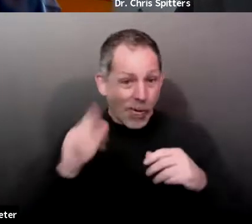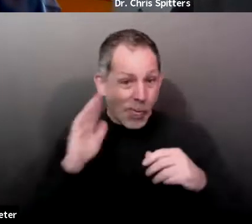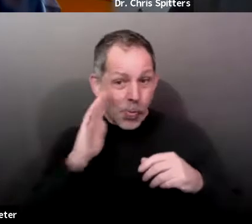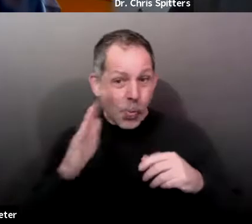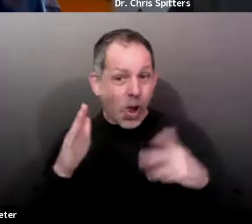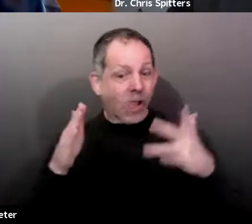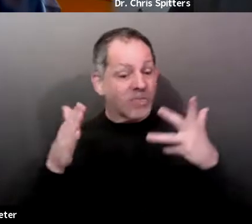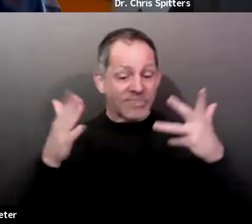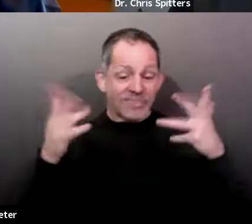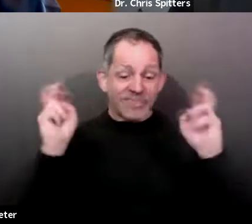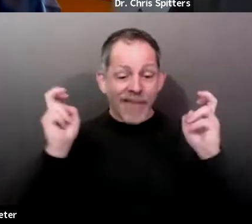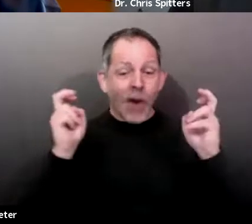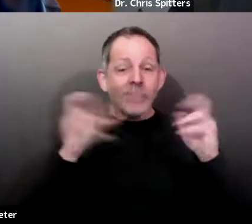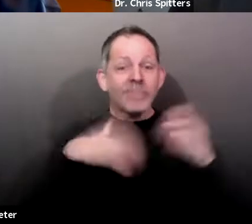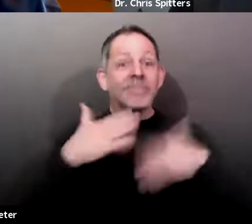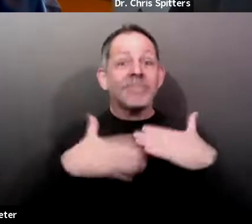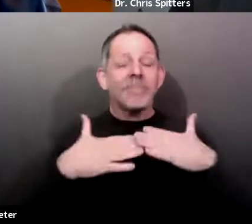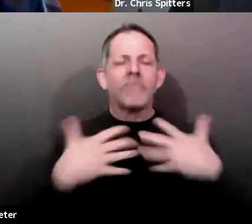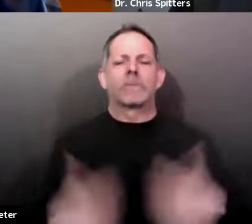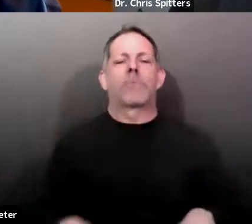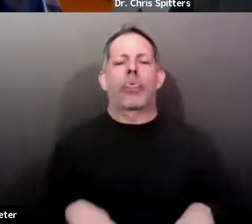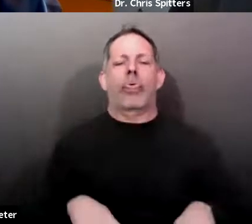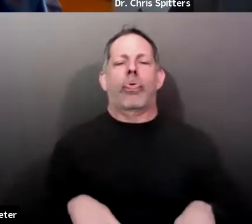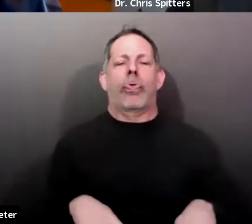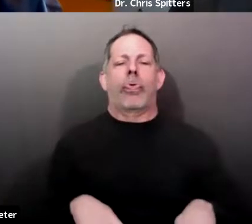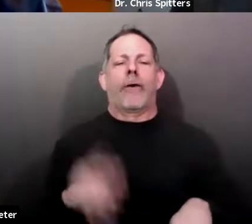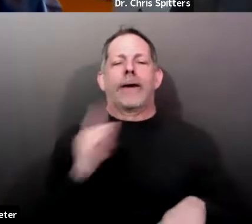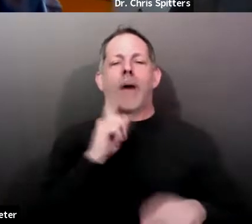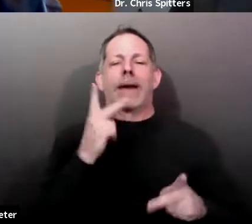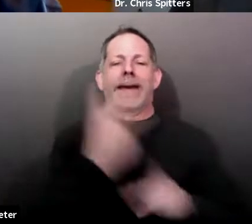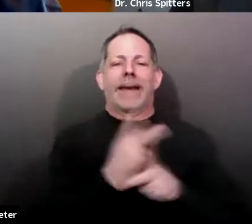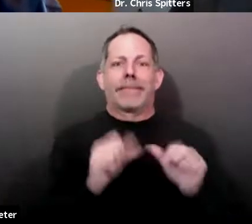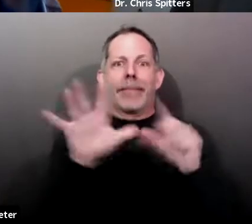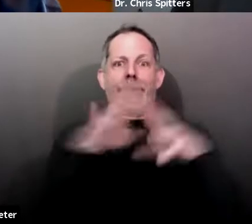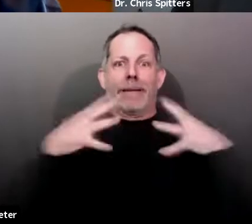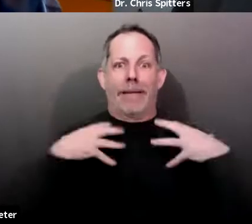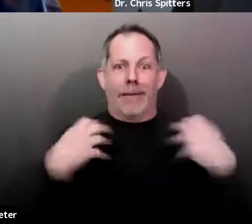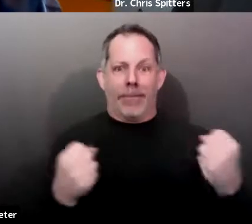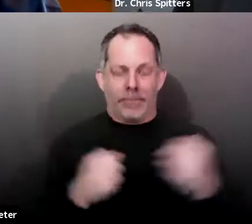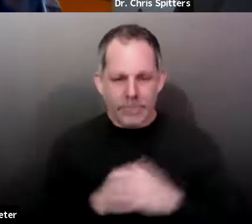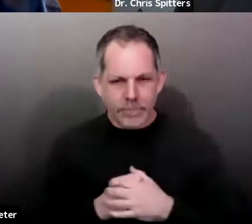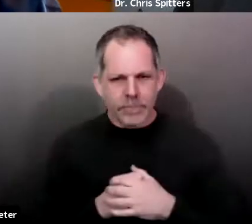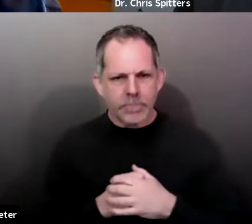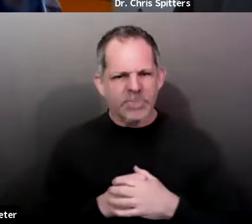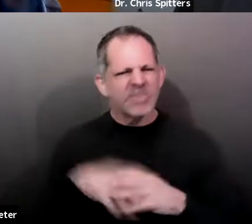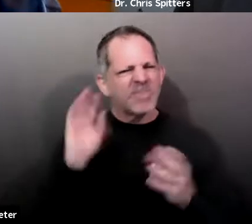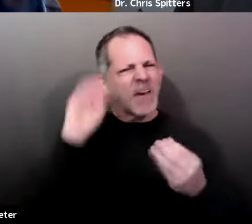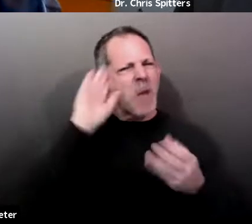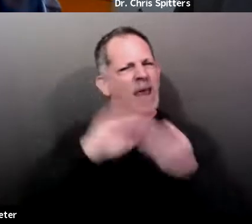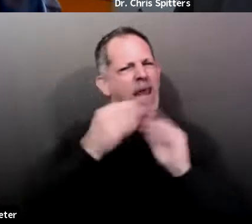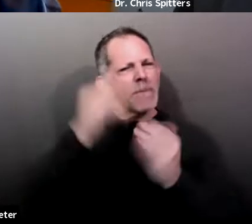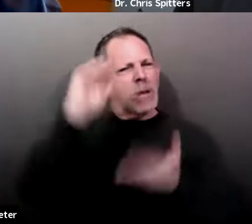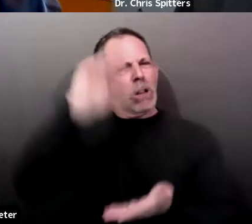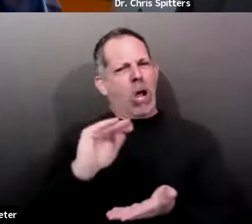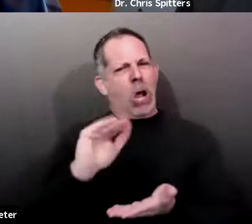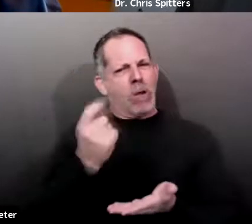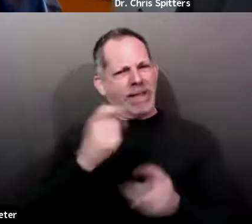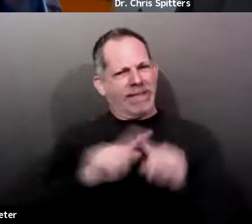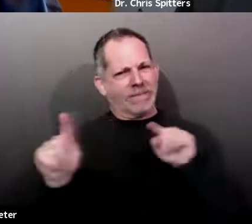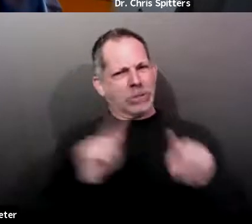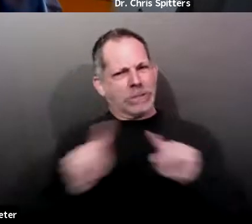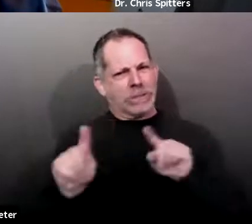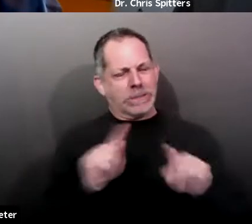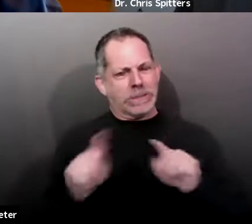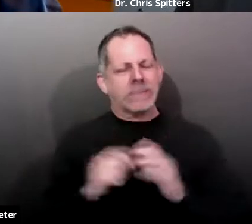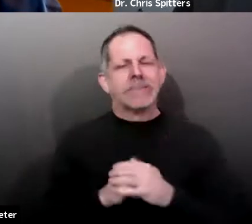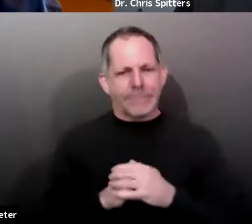we can, but then once we do reach diminishing returns, if someone's not coming back, uh, we're not going to persist too